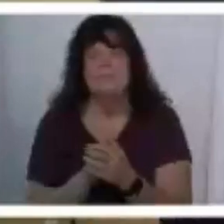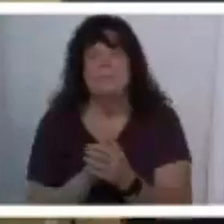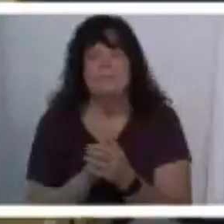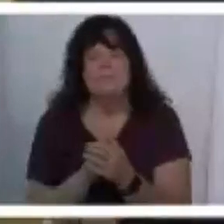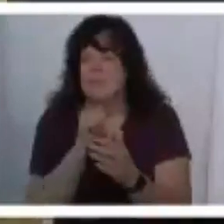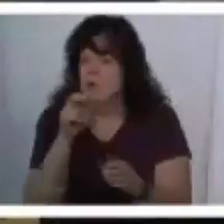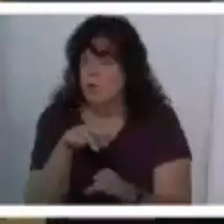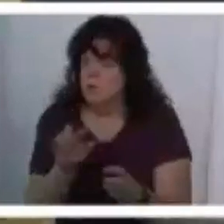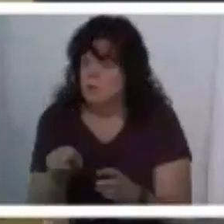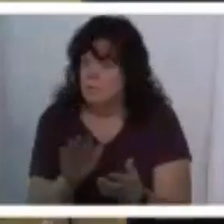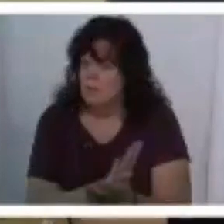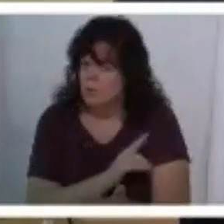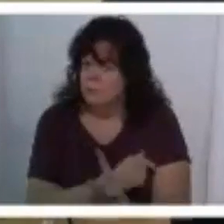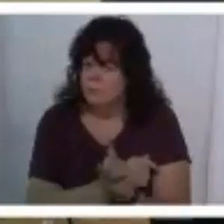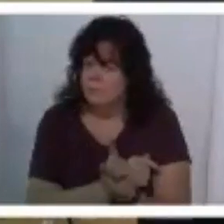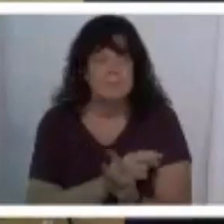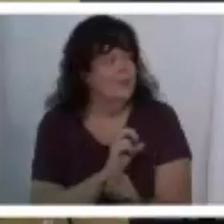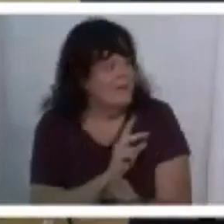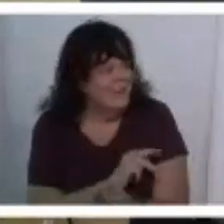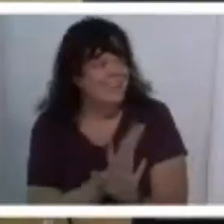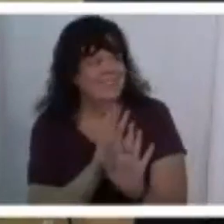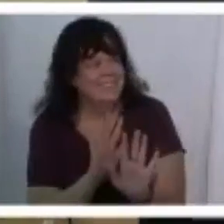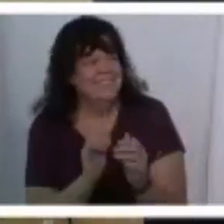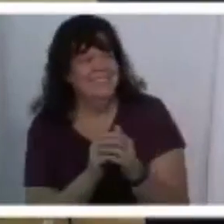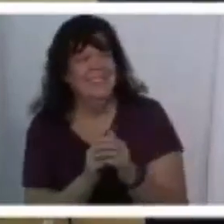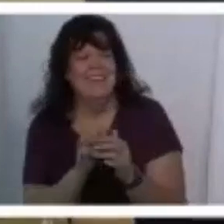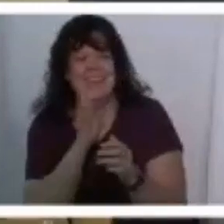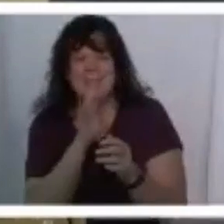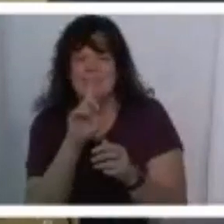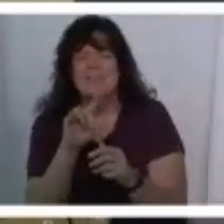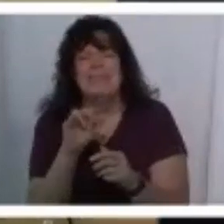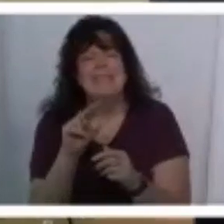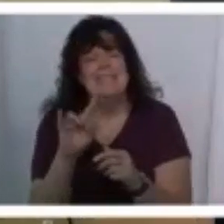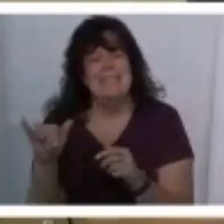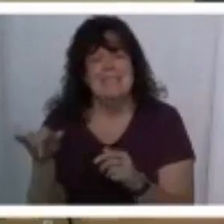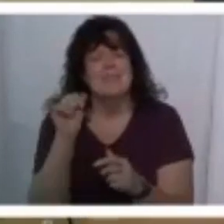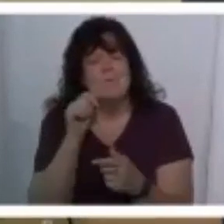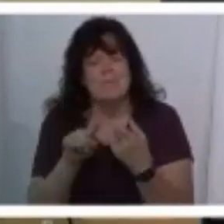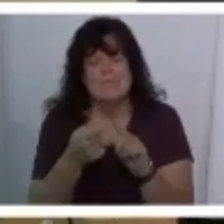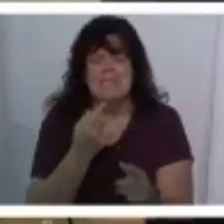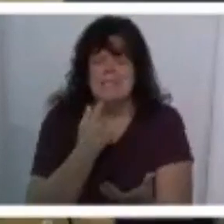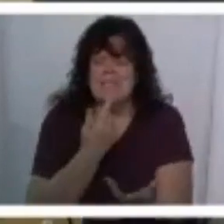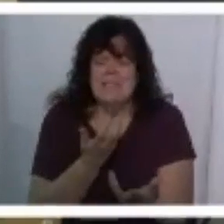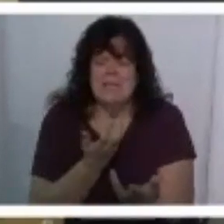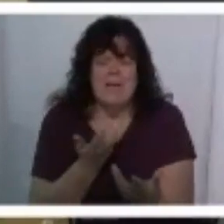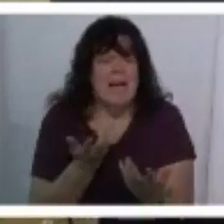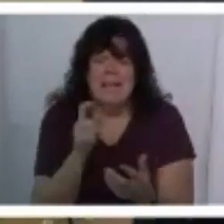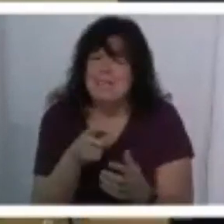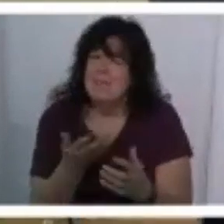don't look at this paper so i talked to lindy and i was like lindy i need some things that he'll love and appreciate